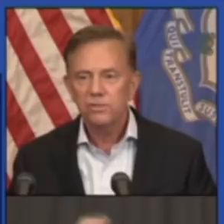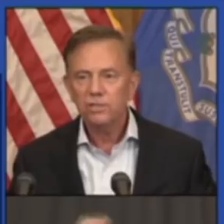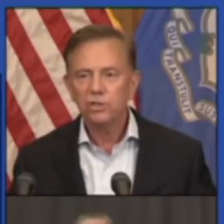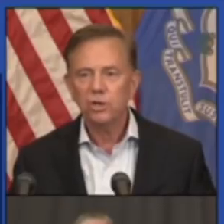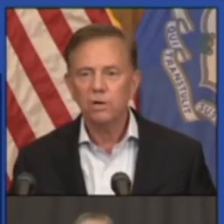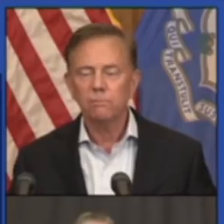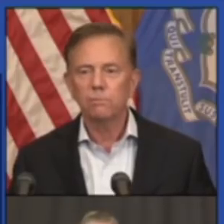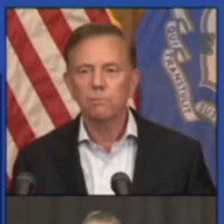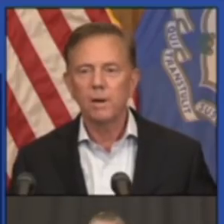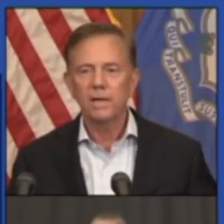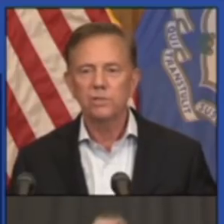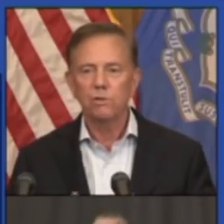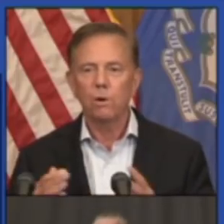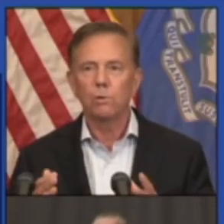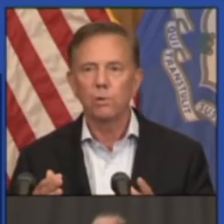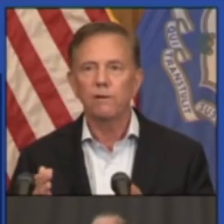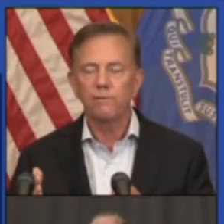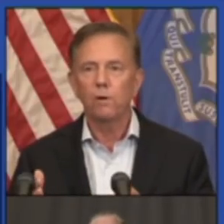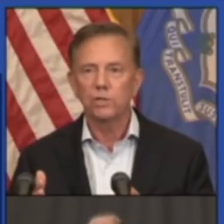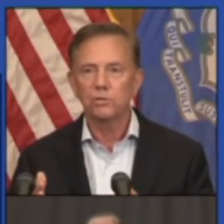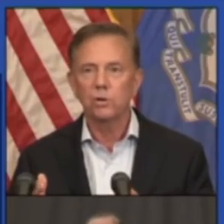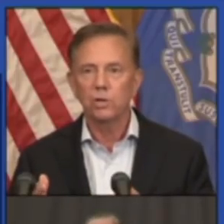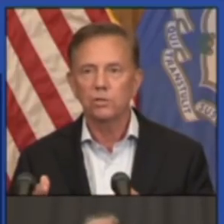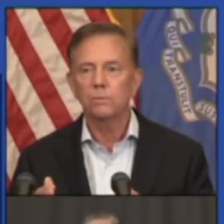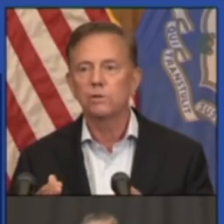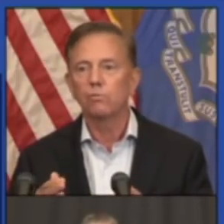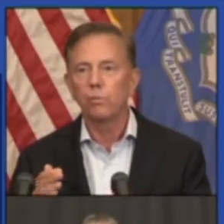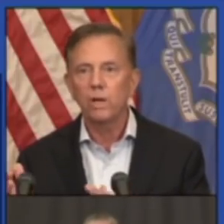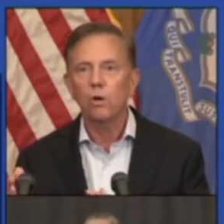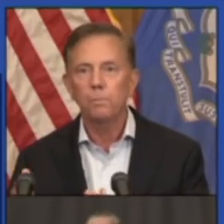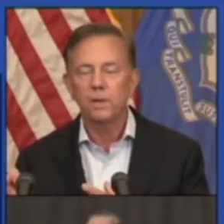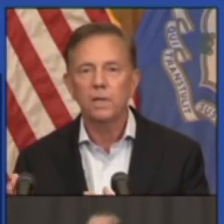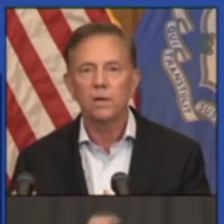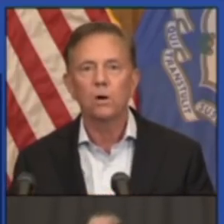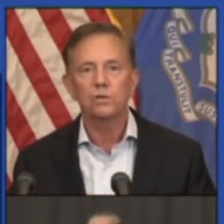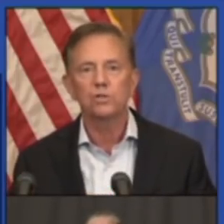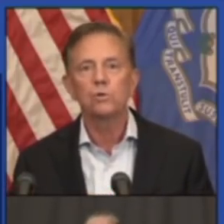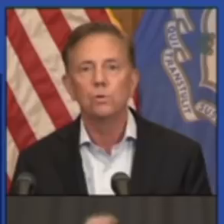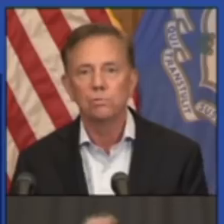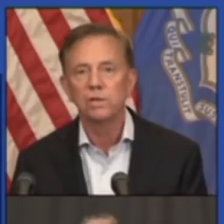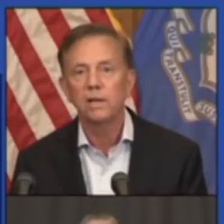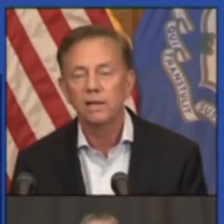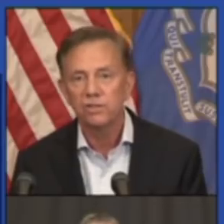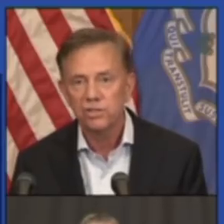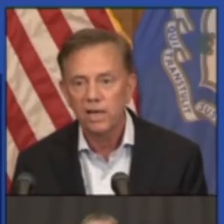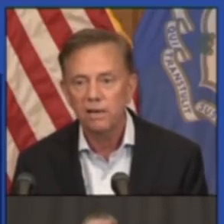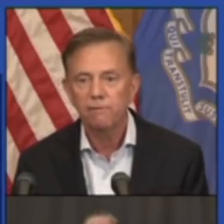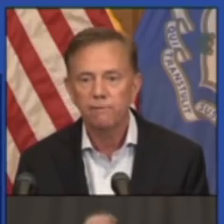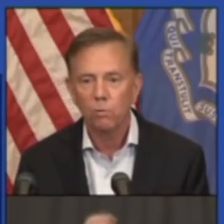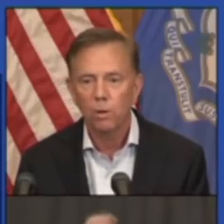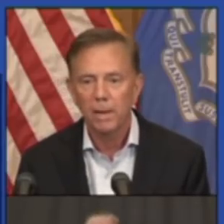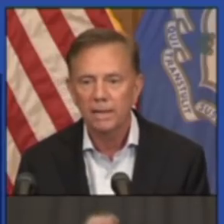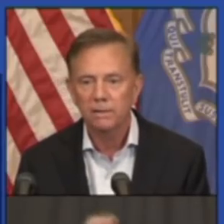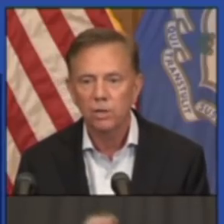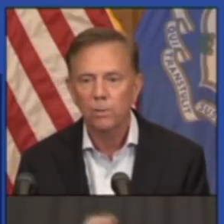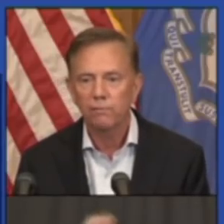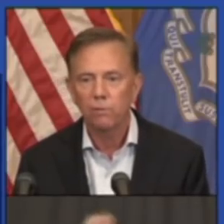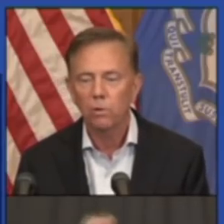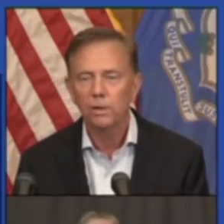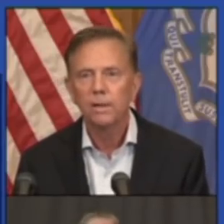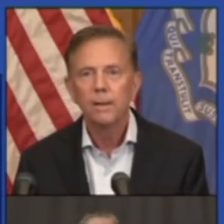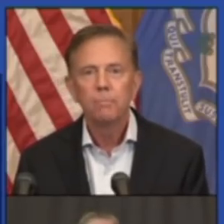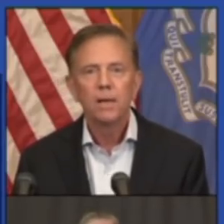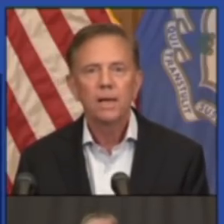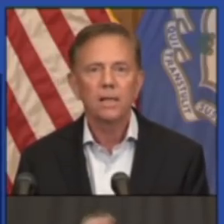This next chart reminds you of what we're really focused on in terms of reopening our schools in a safe format going